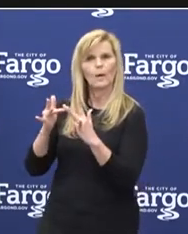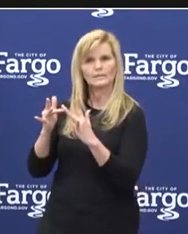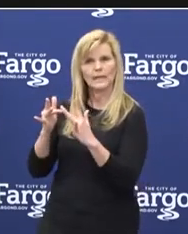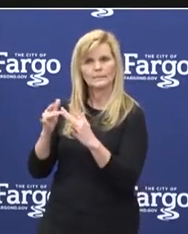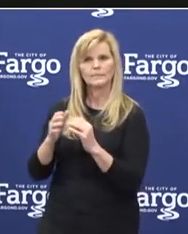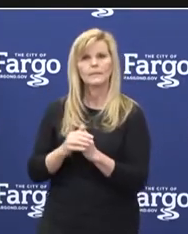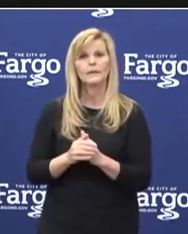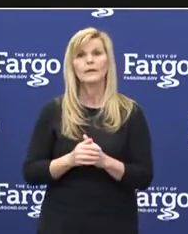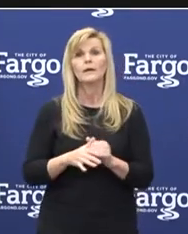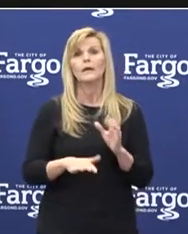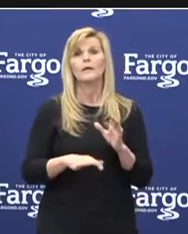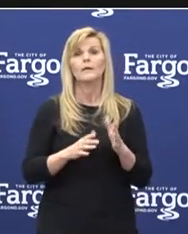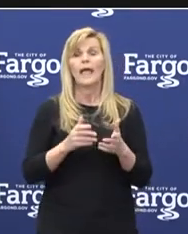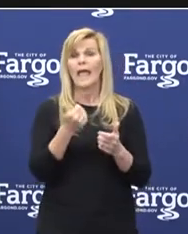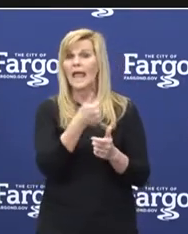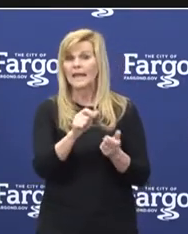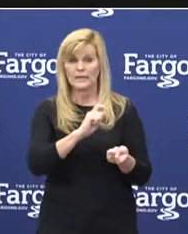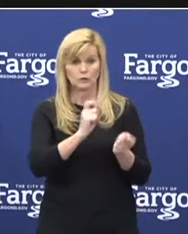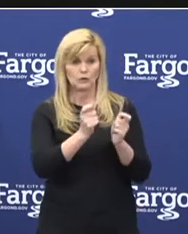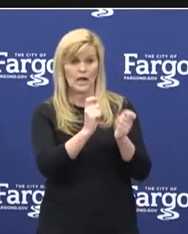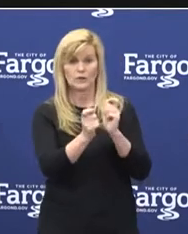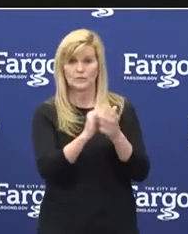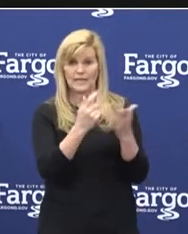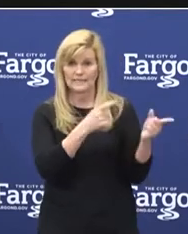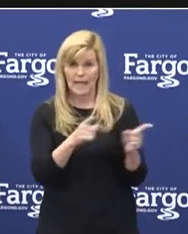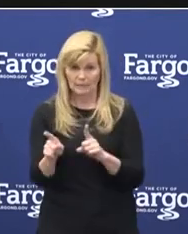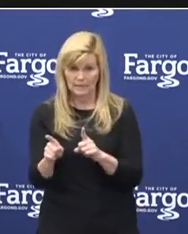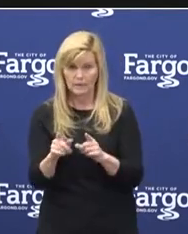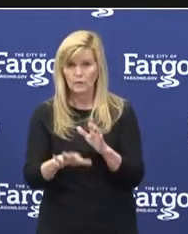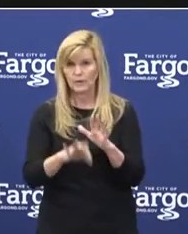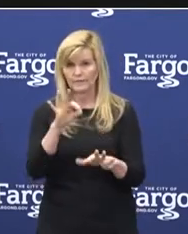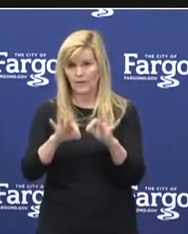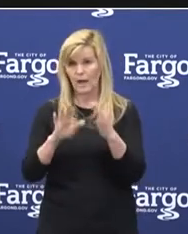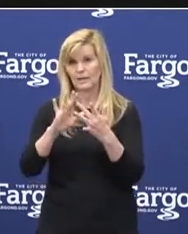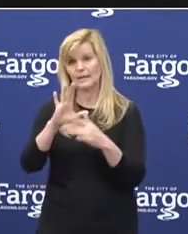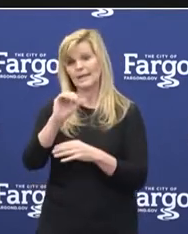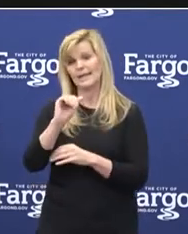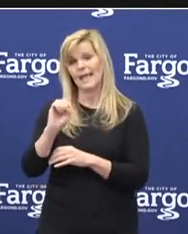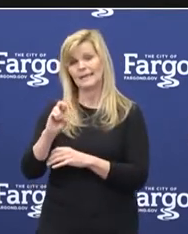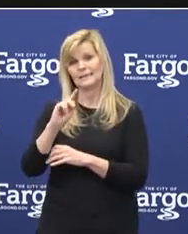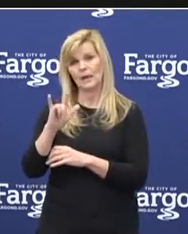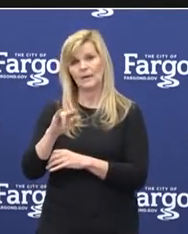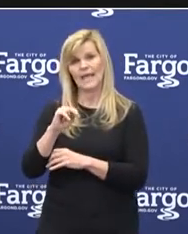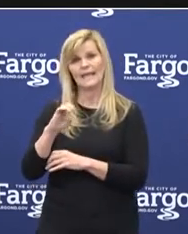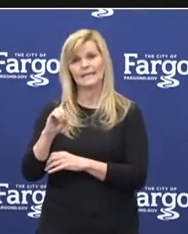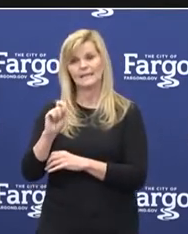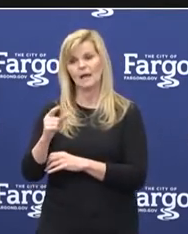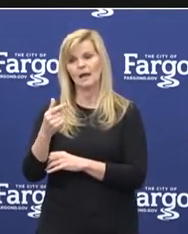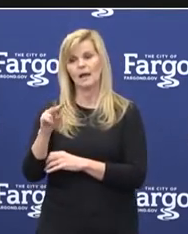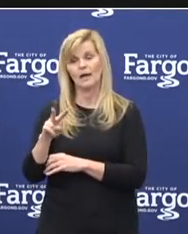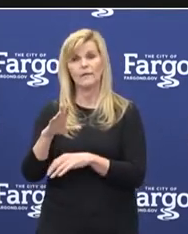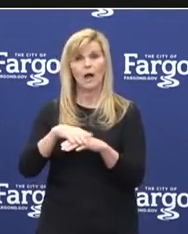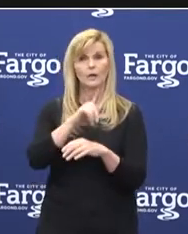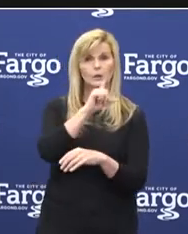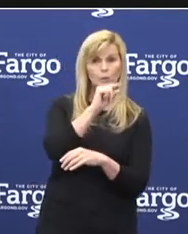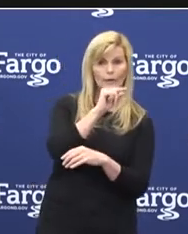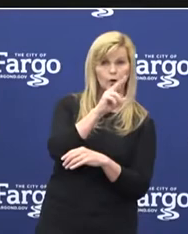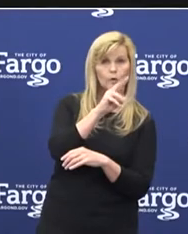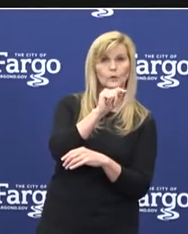Stay up to date with any changes moving forward as always here too by following CassCountyND.gov on Twitter and Facebook.